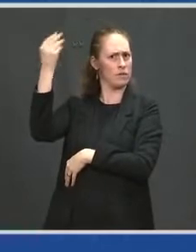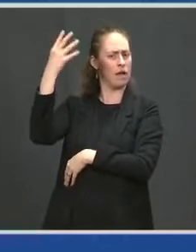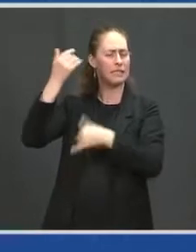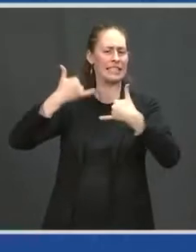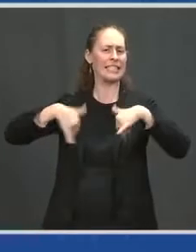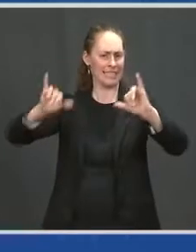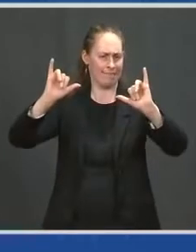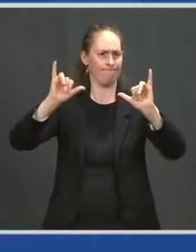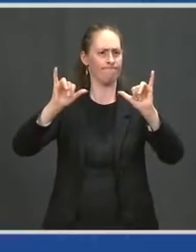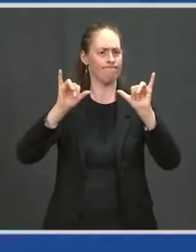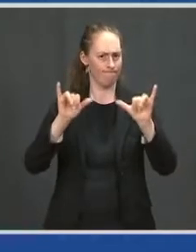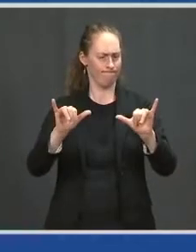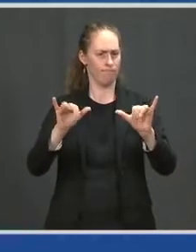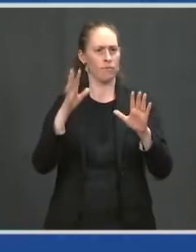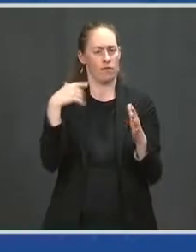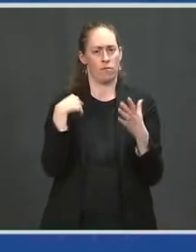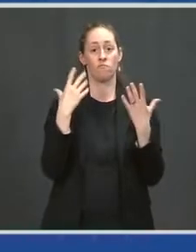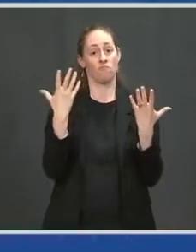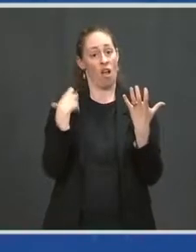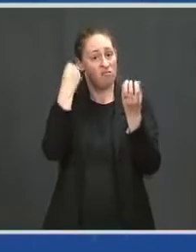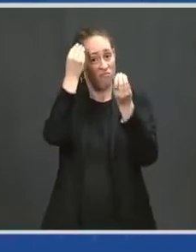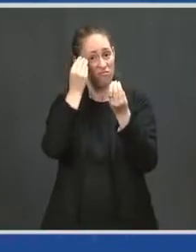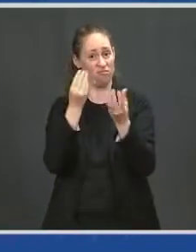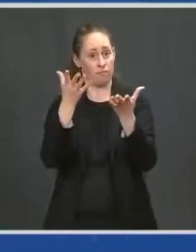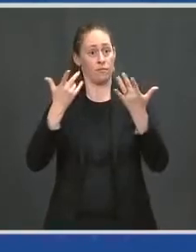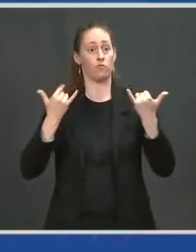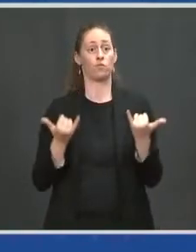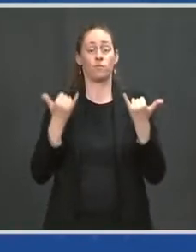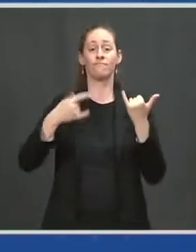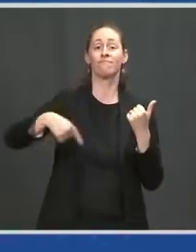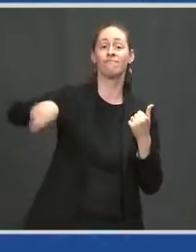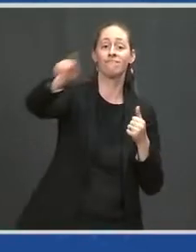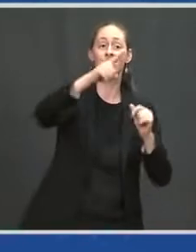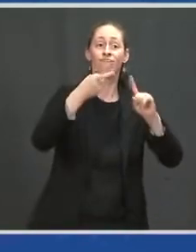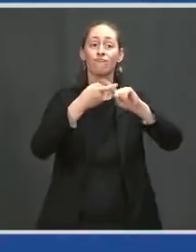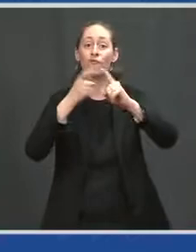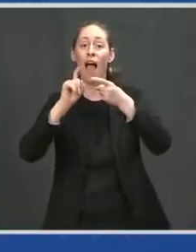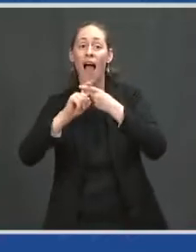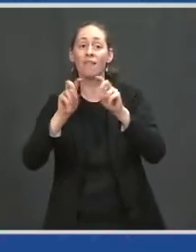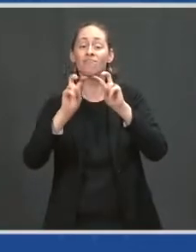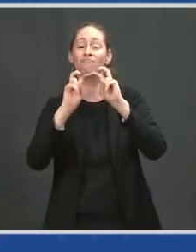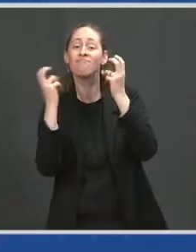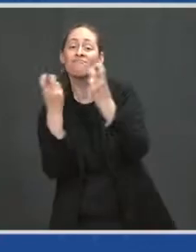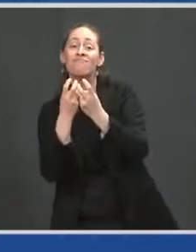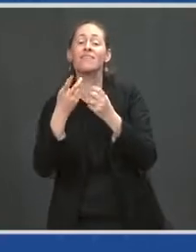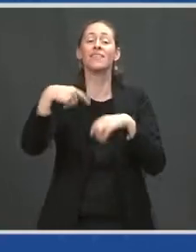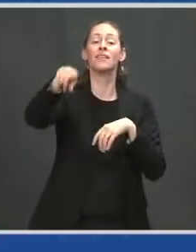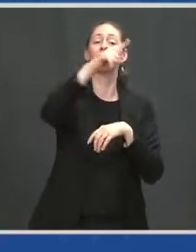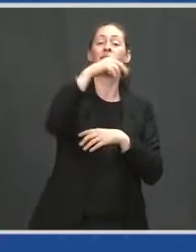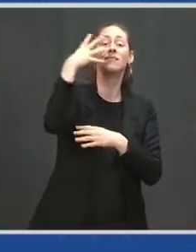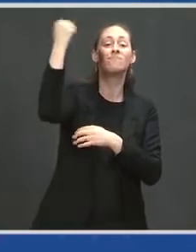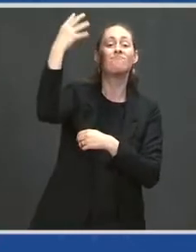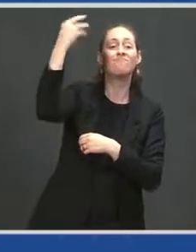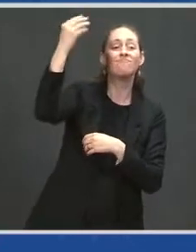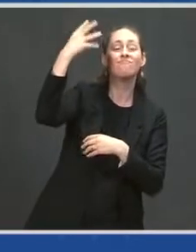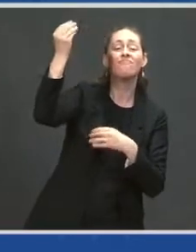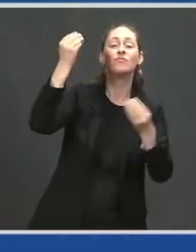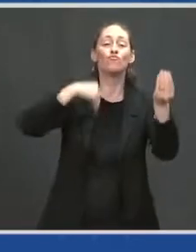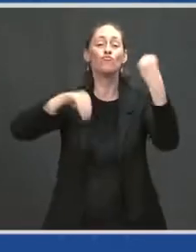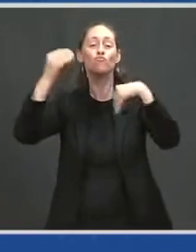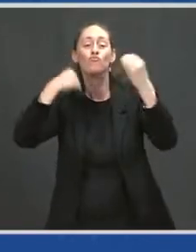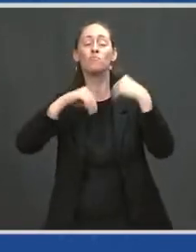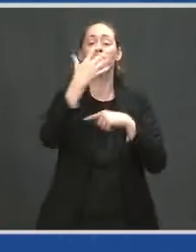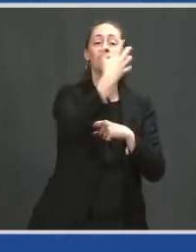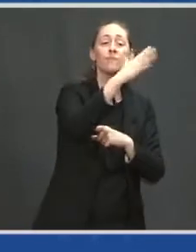today, gathering with a group of friends in a park, going for a picnic, as long as you are